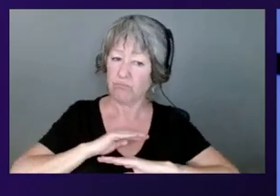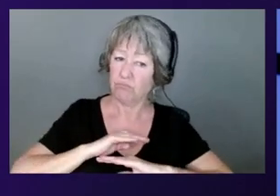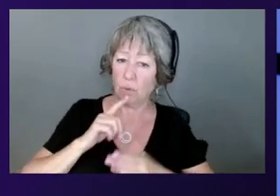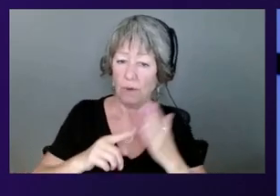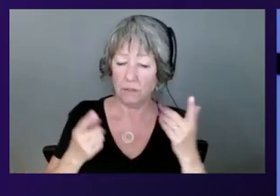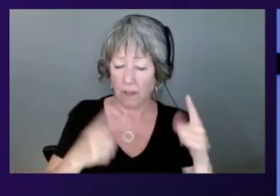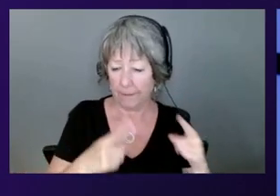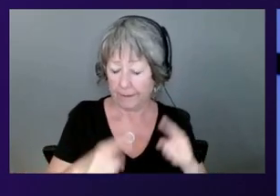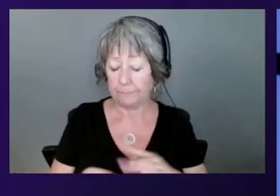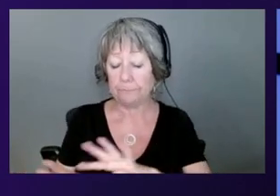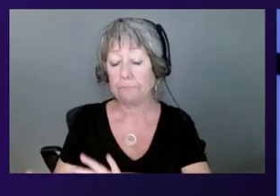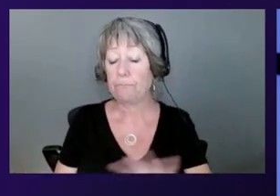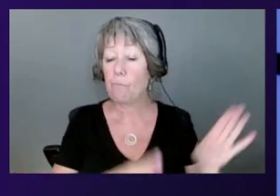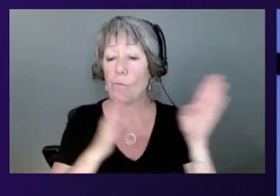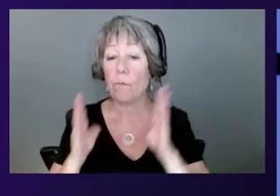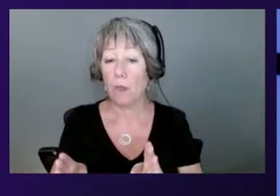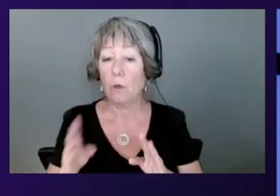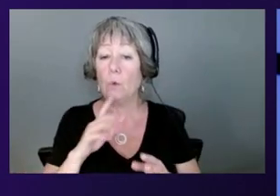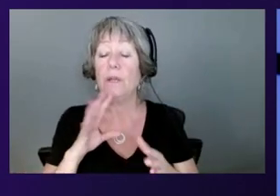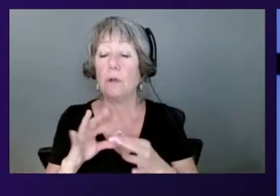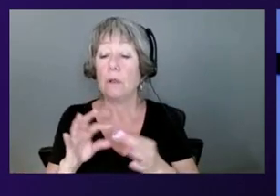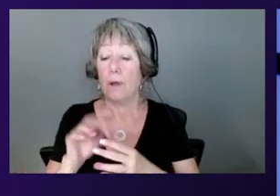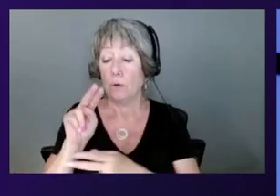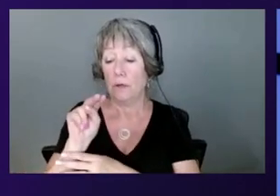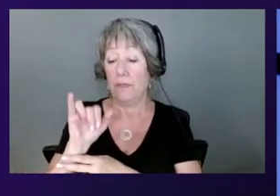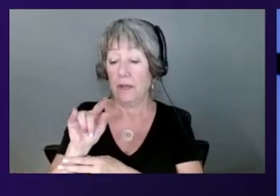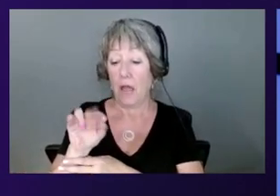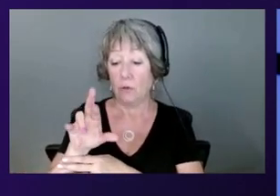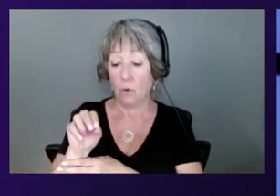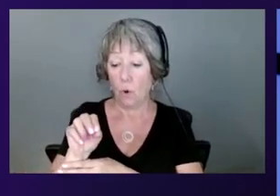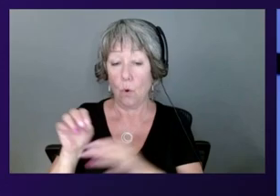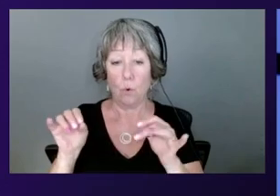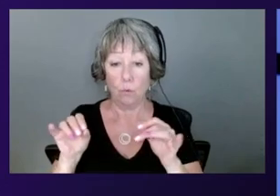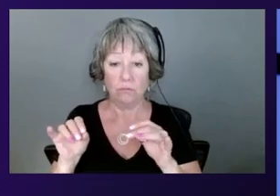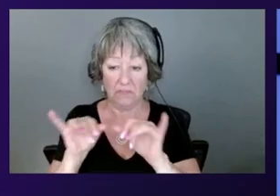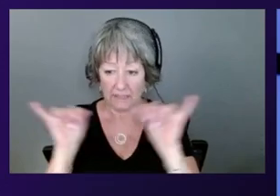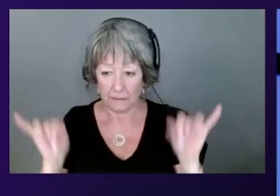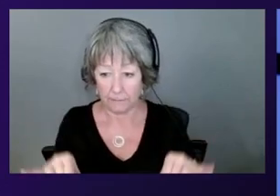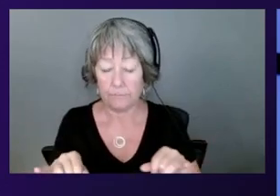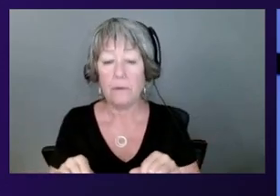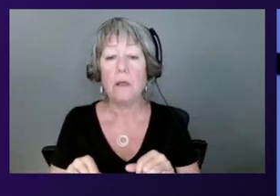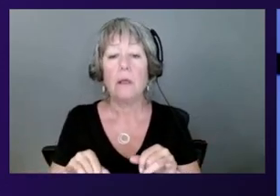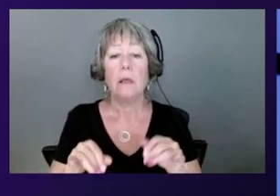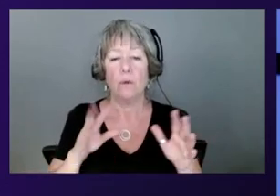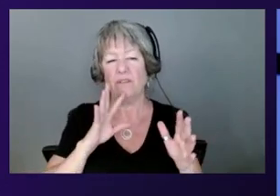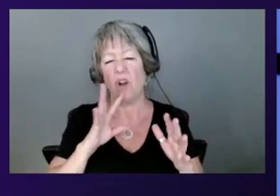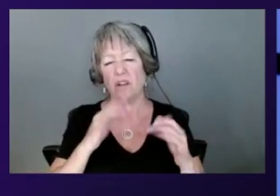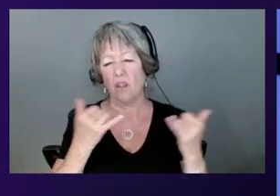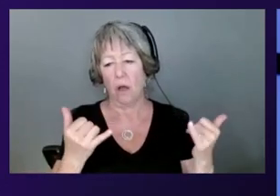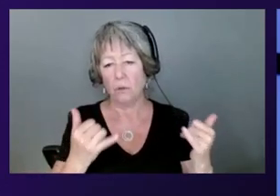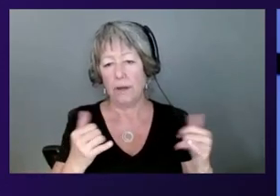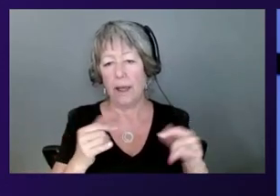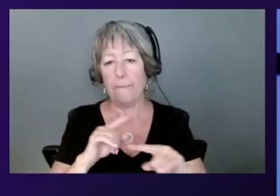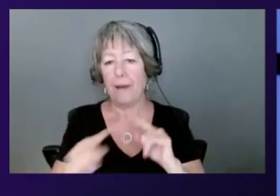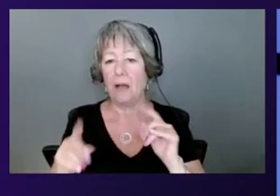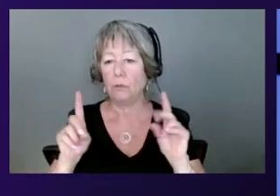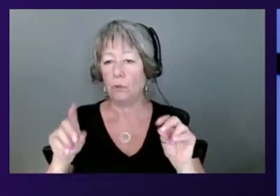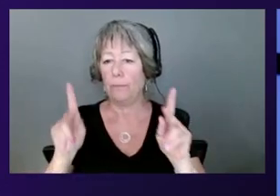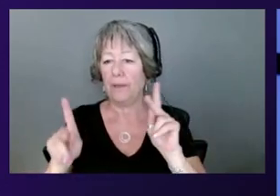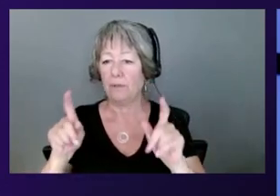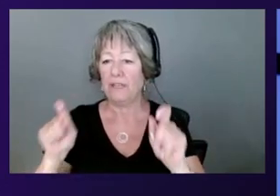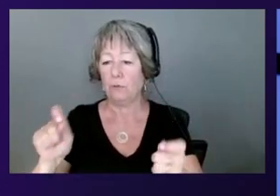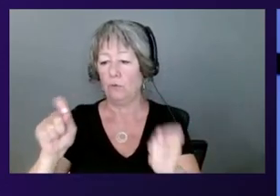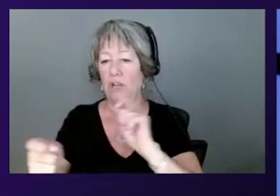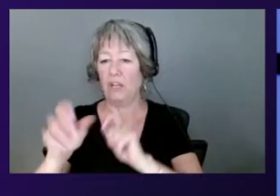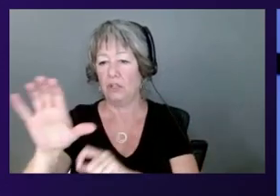system. And you know, a lot of people here today have talked about it. But when people use the Nitro system, is there any change they need to actually make to their code to do anything?